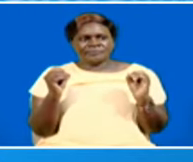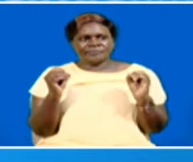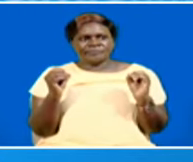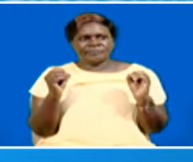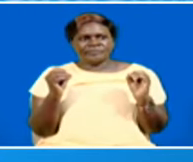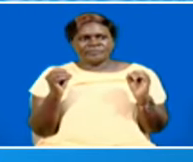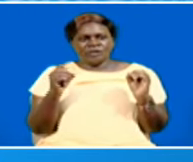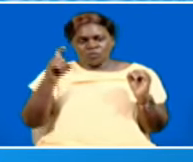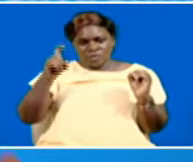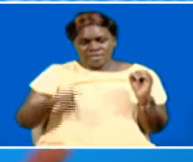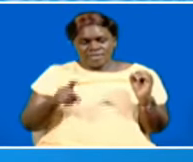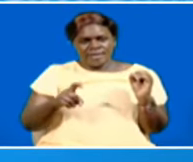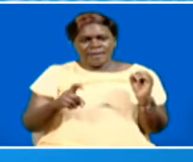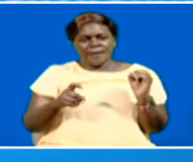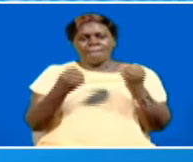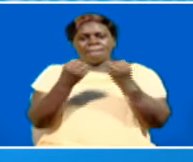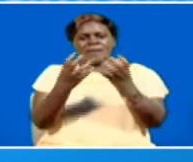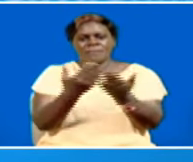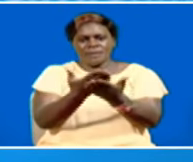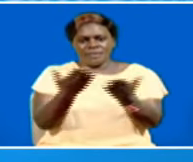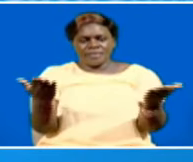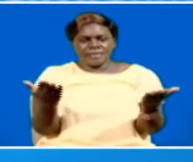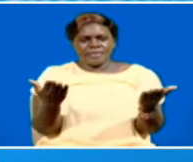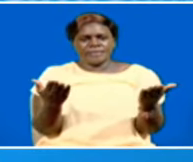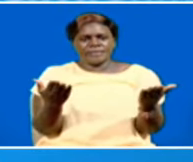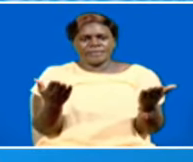And we need them. And we many of these HHPs, as we call them, have